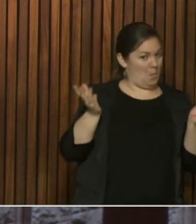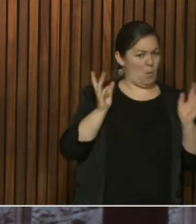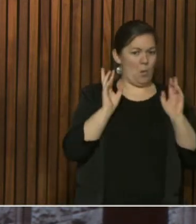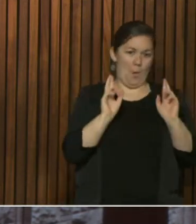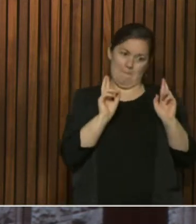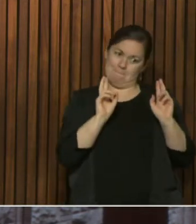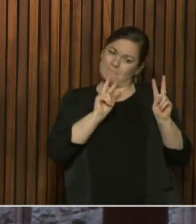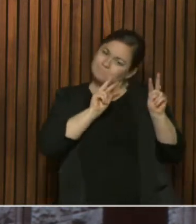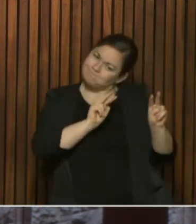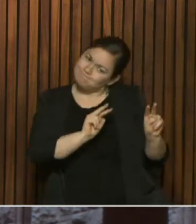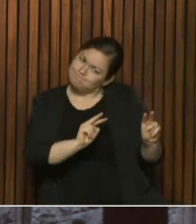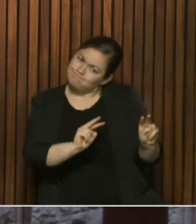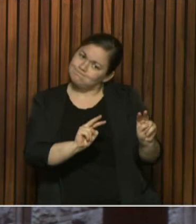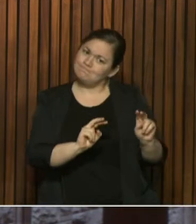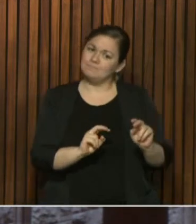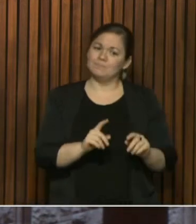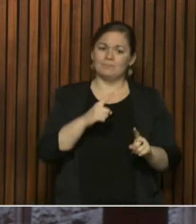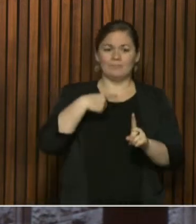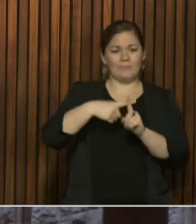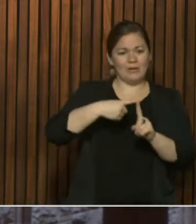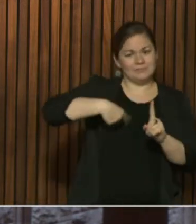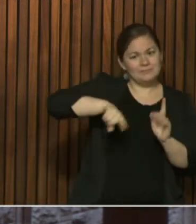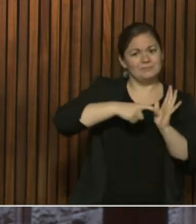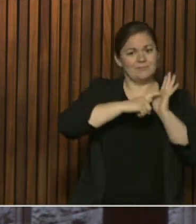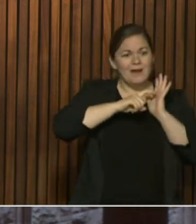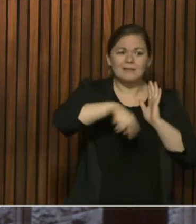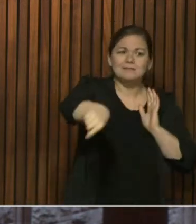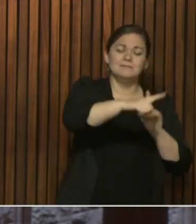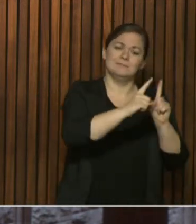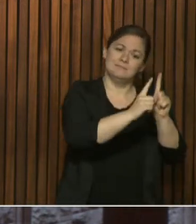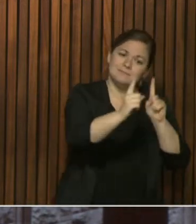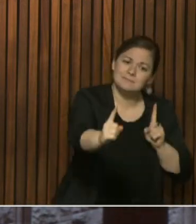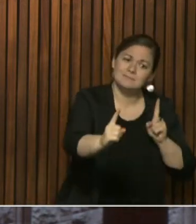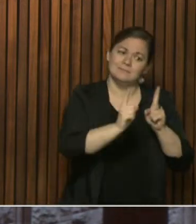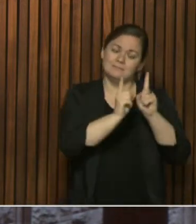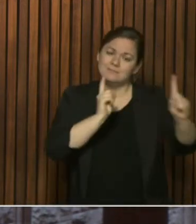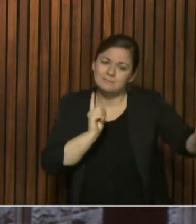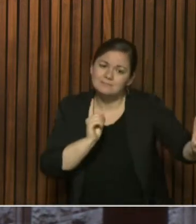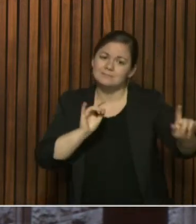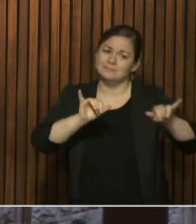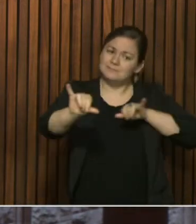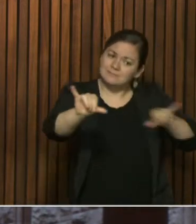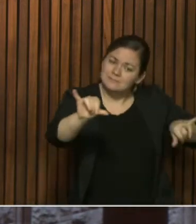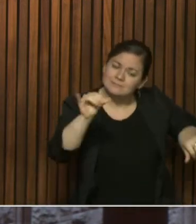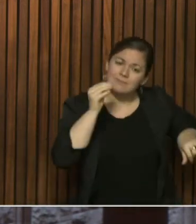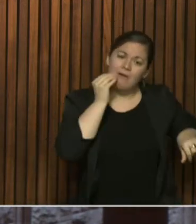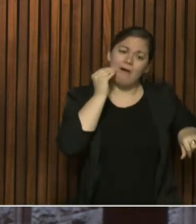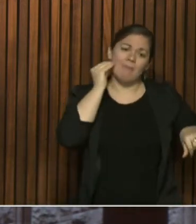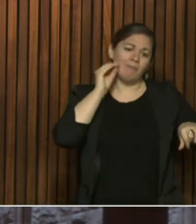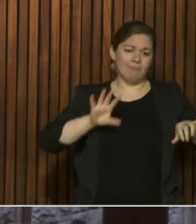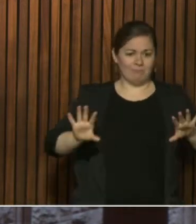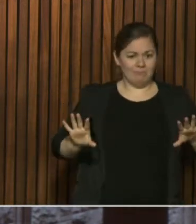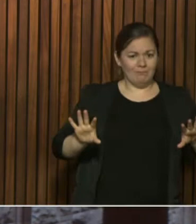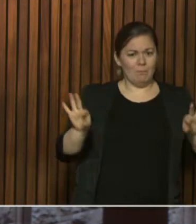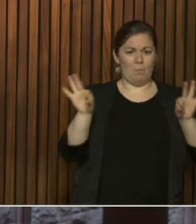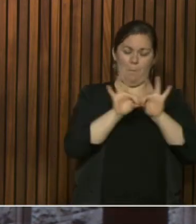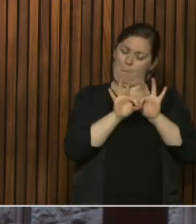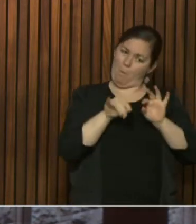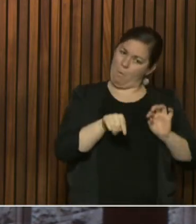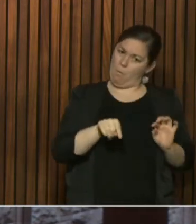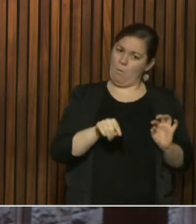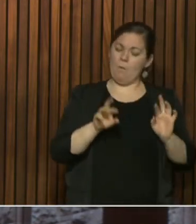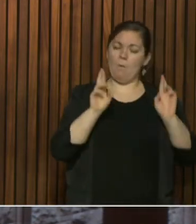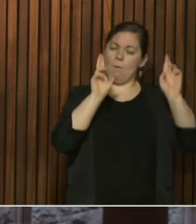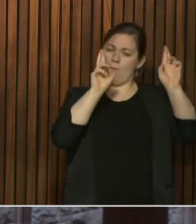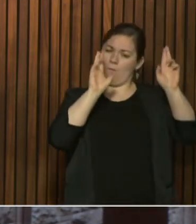public health measures are doing and how, like a report card back on ourselves if we're having success, as the modelers had hoped for, to continue bending